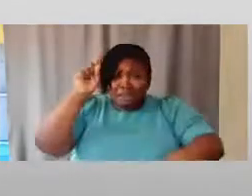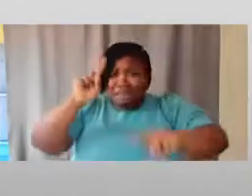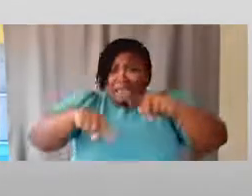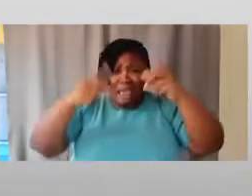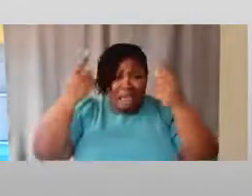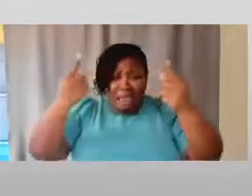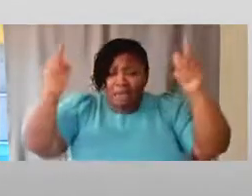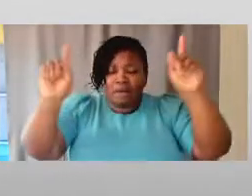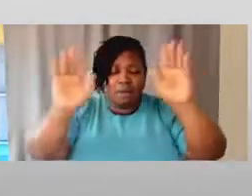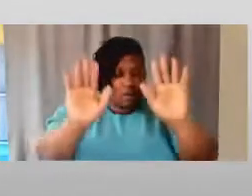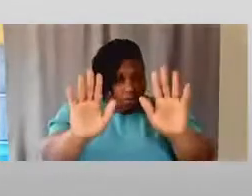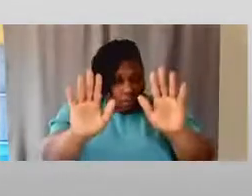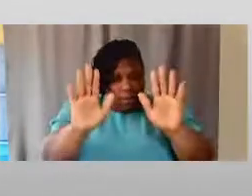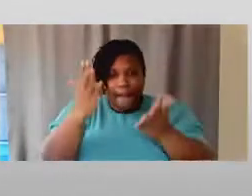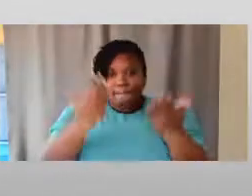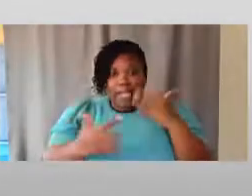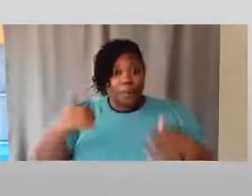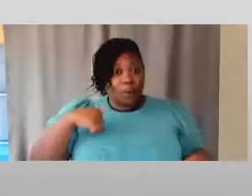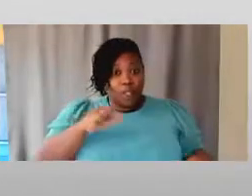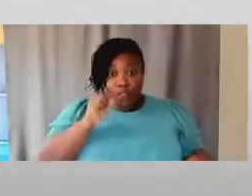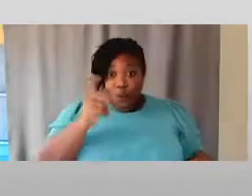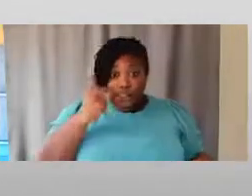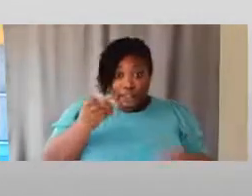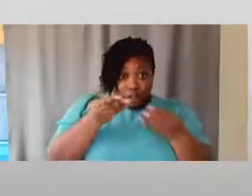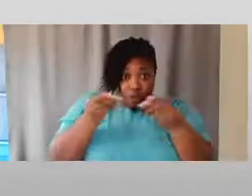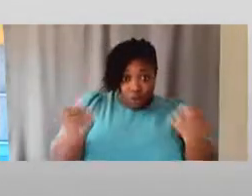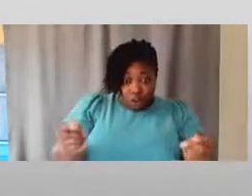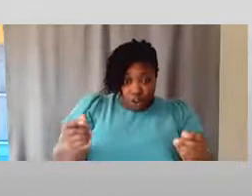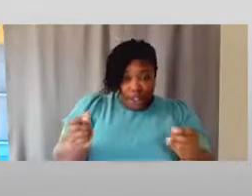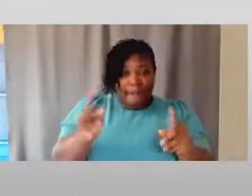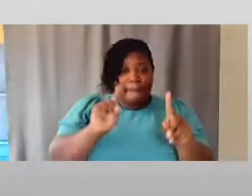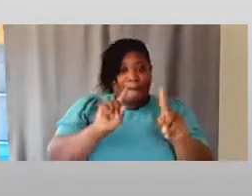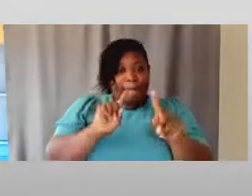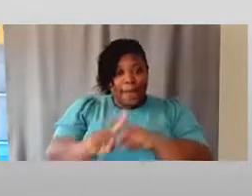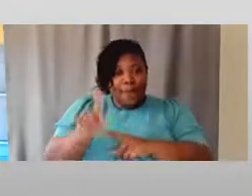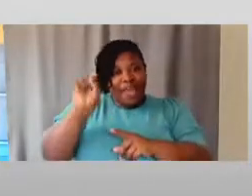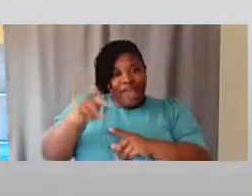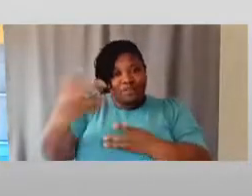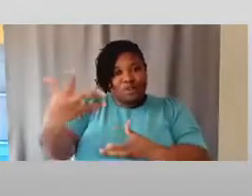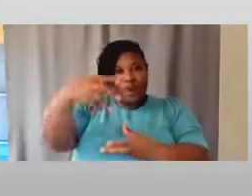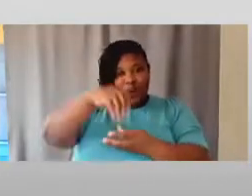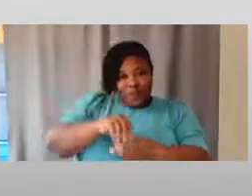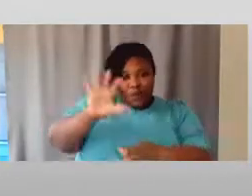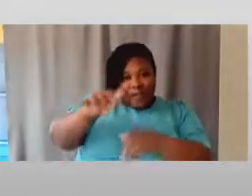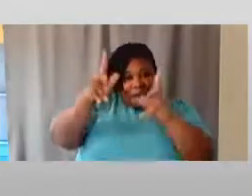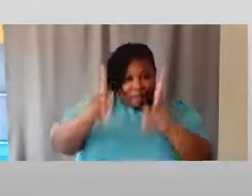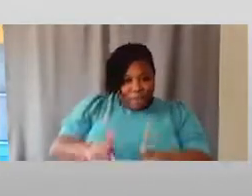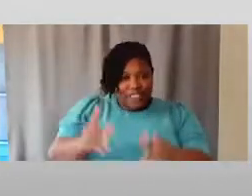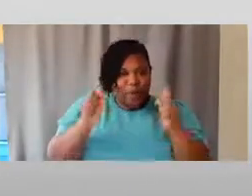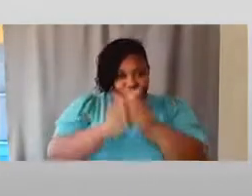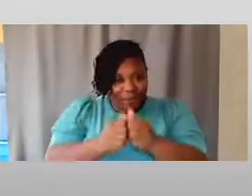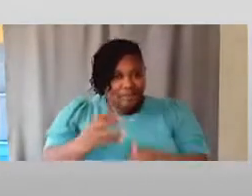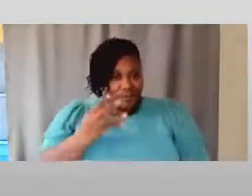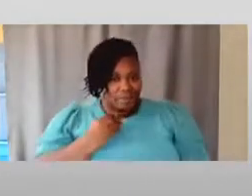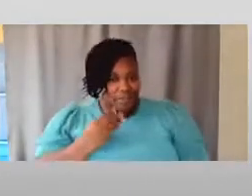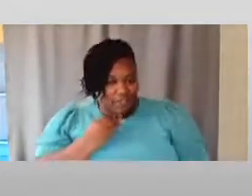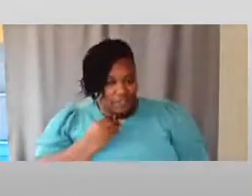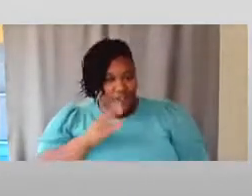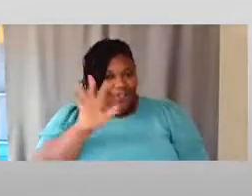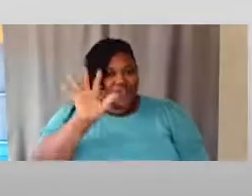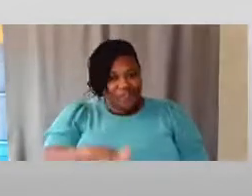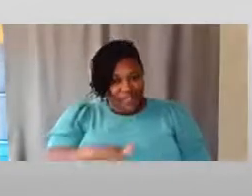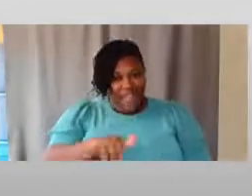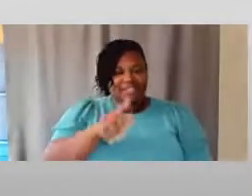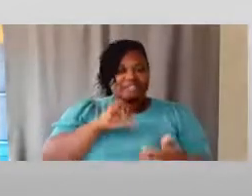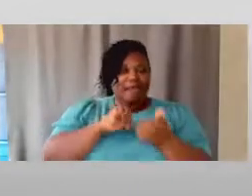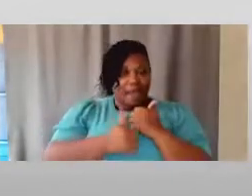we may not see the solution ourselves unless we then include the individuals and then have that experience. So that is really the way that